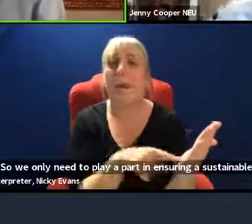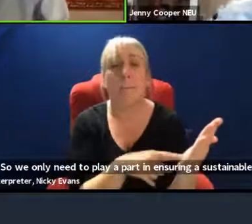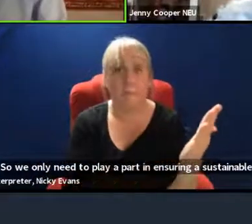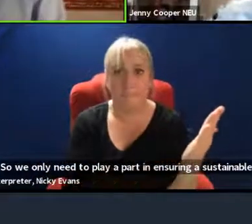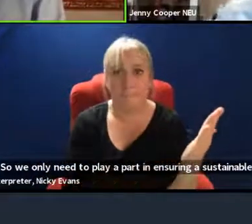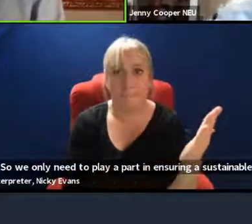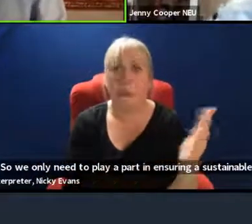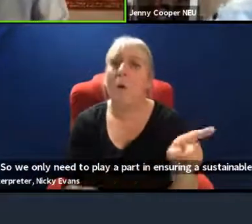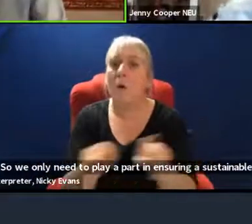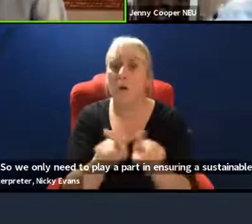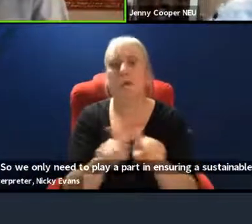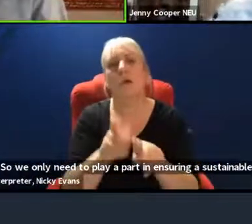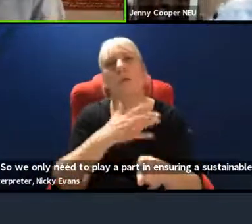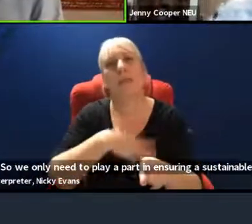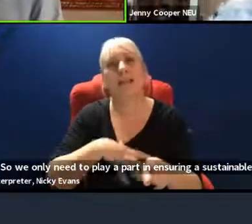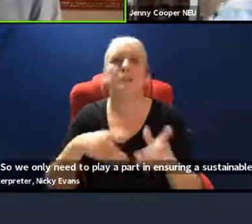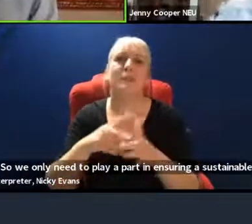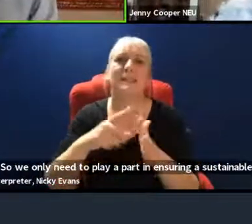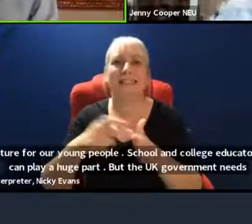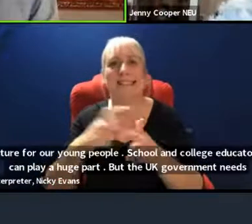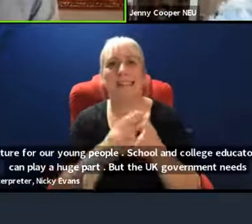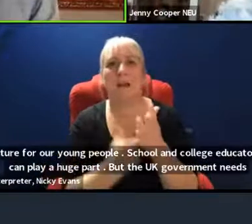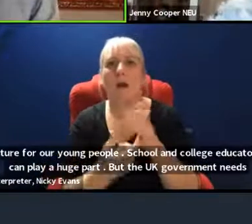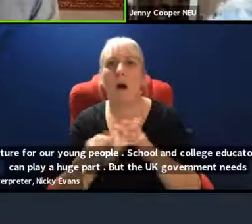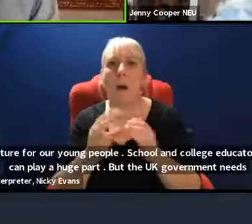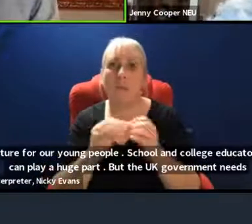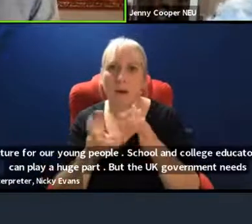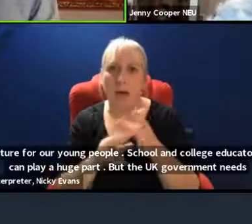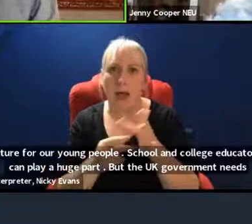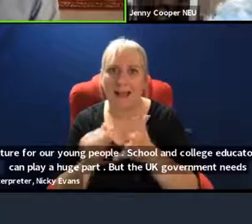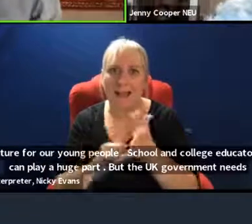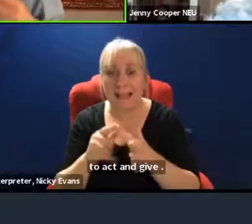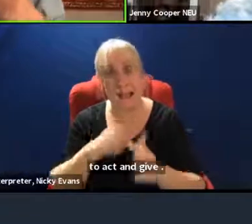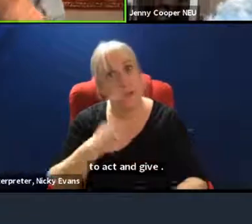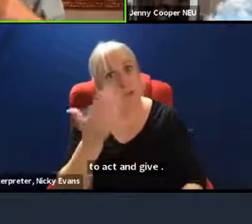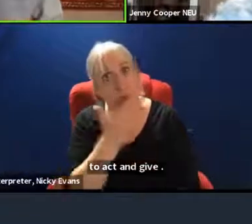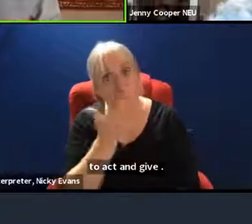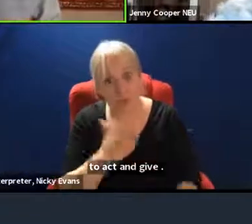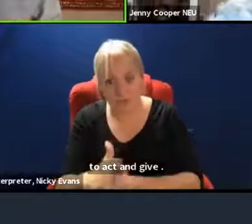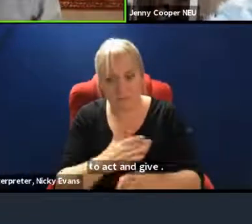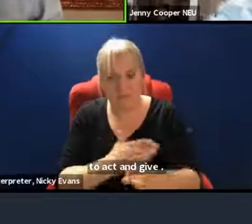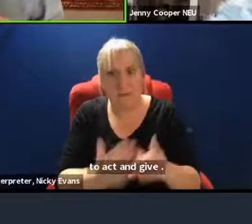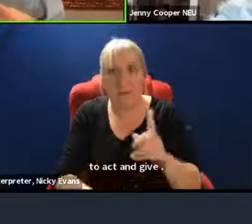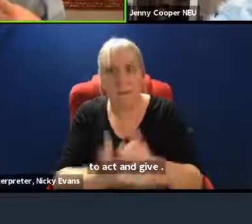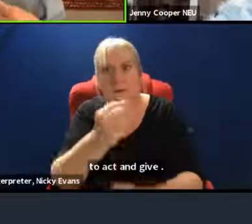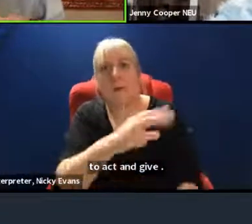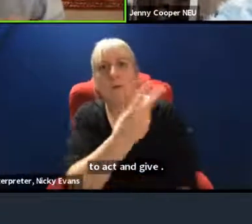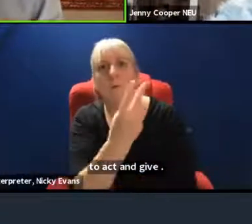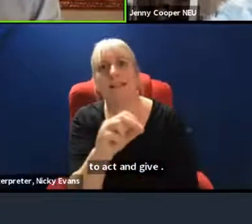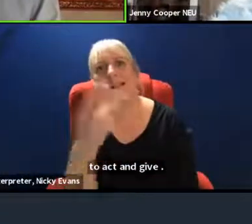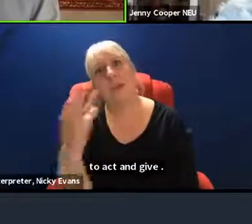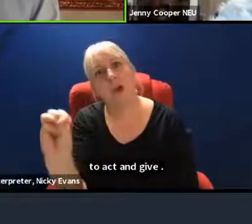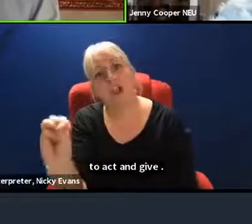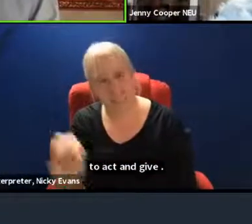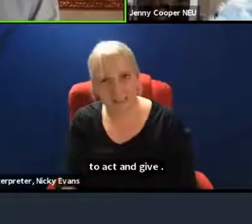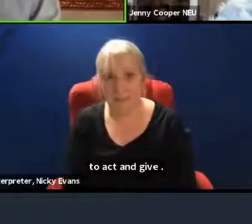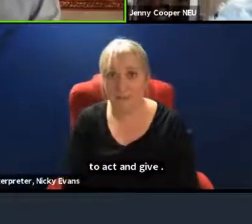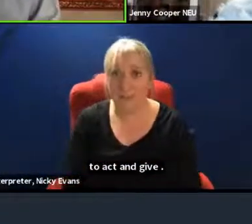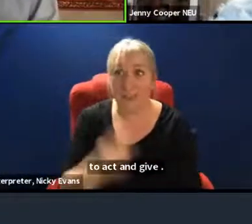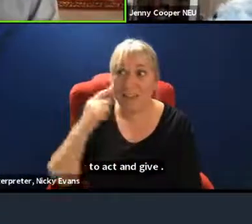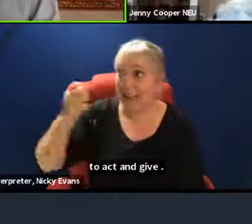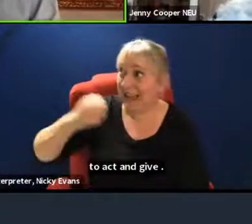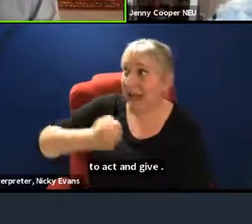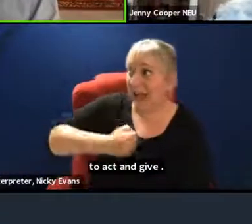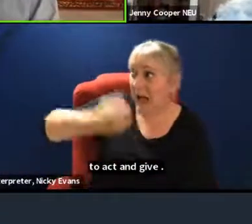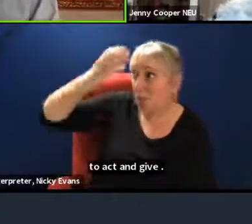decarbonizing our schools and our transport to school by 2030. But I think that so far, neither our government